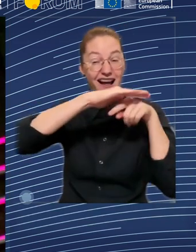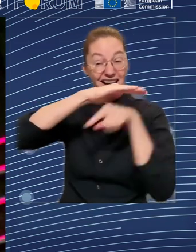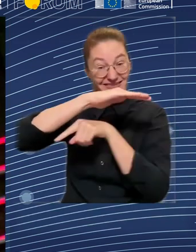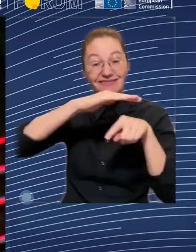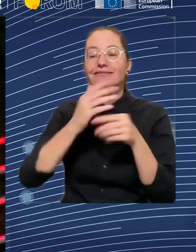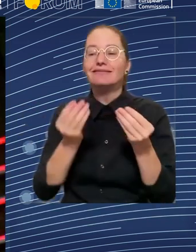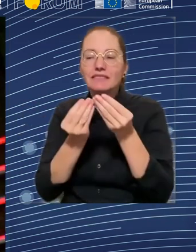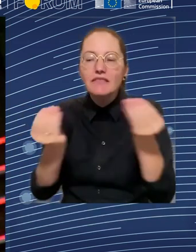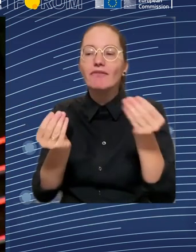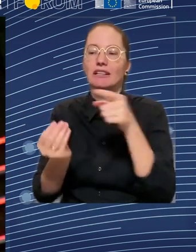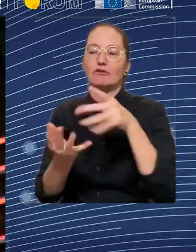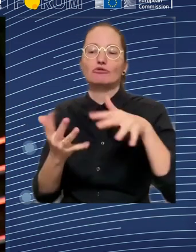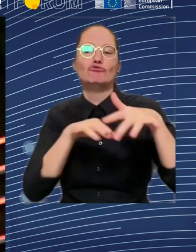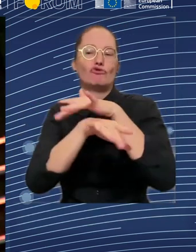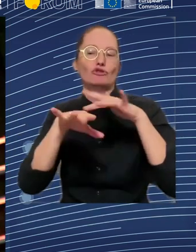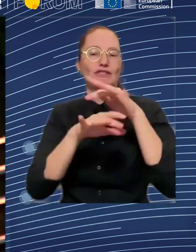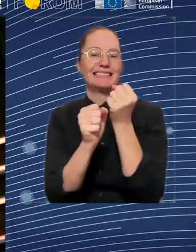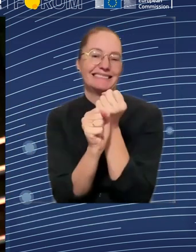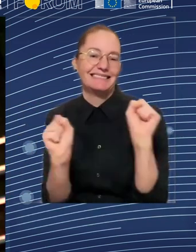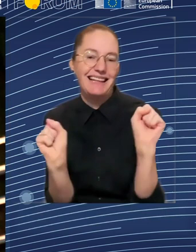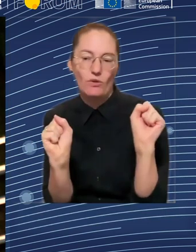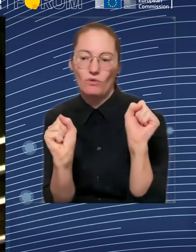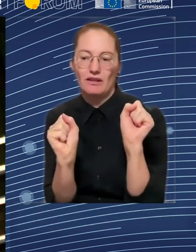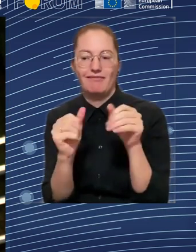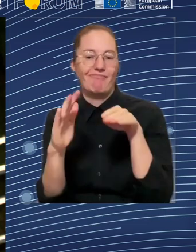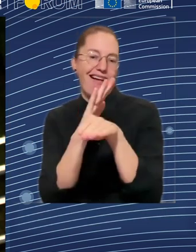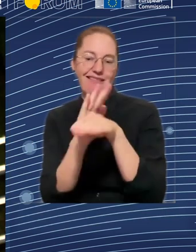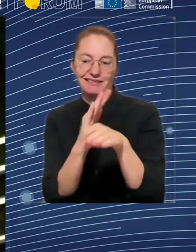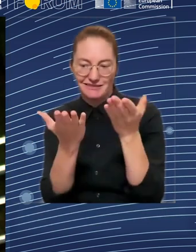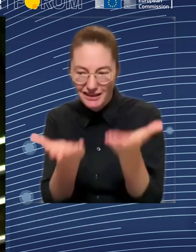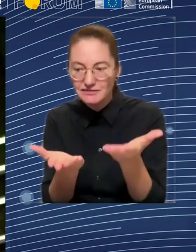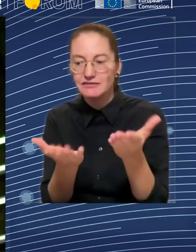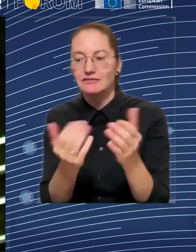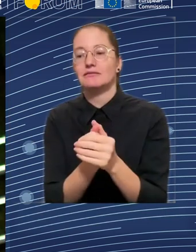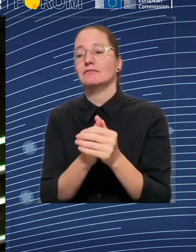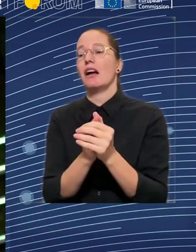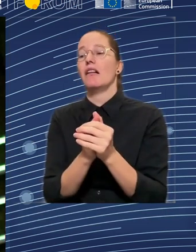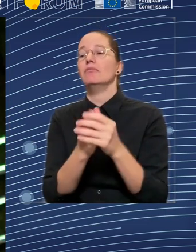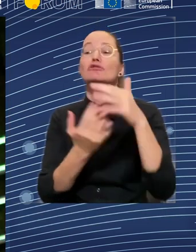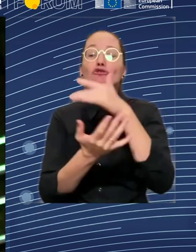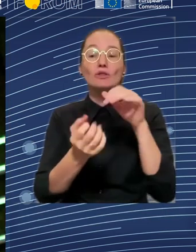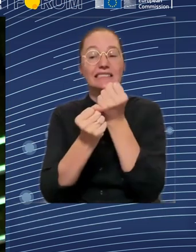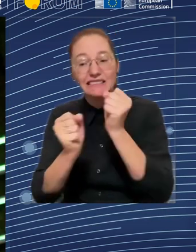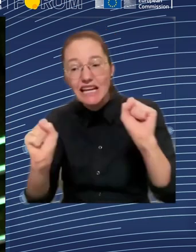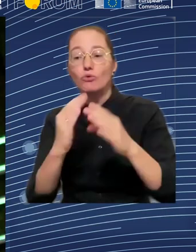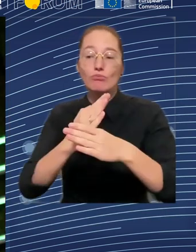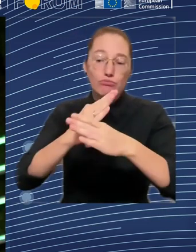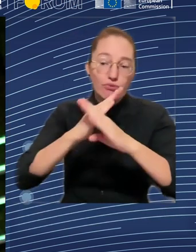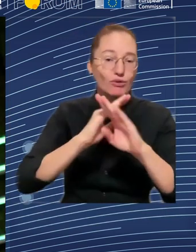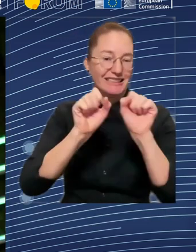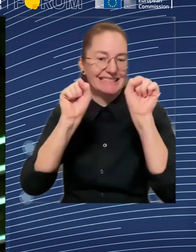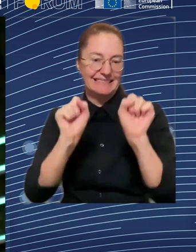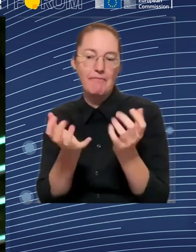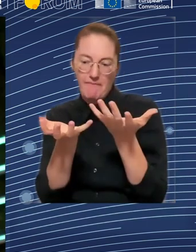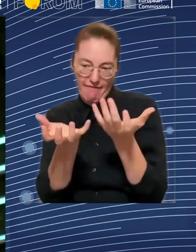them to be able, indeed, to have their function of stabilization and buffer towards minimum safety nets. And I think I can summarize,